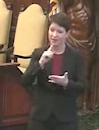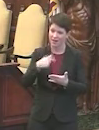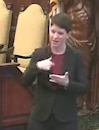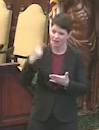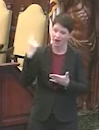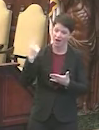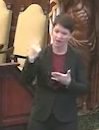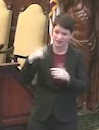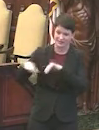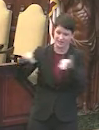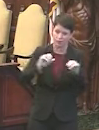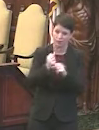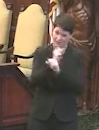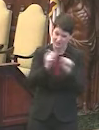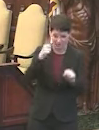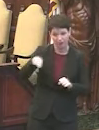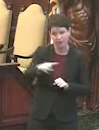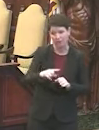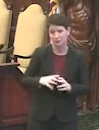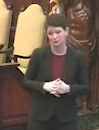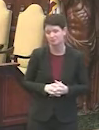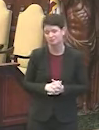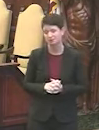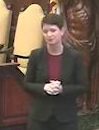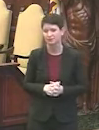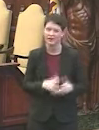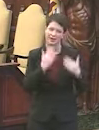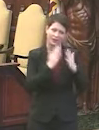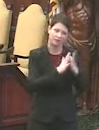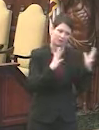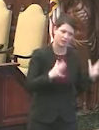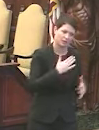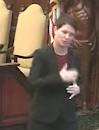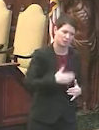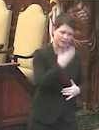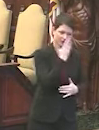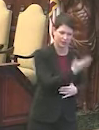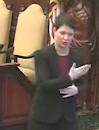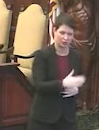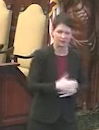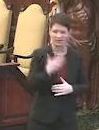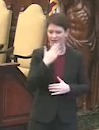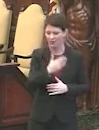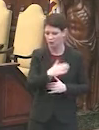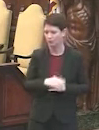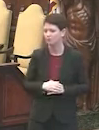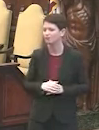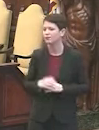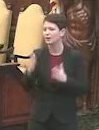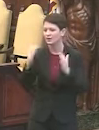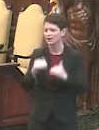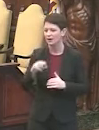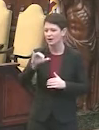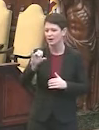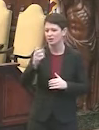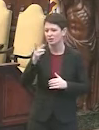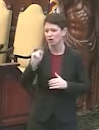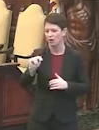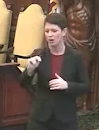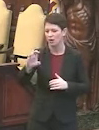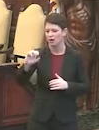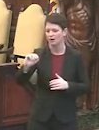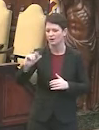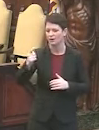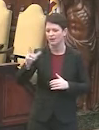level of ventilation to make it safe for them. Thank you very much. Appreciate it. Thank you, Trang. Next up, have Johan Calhoun